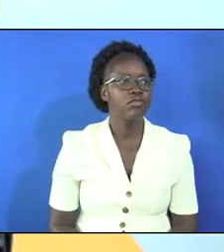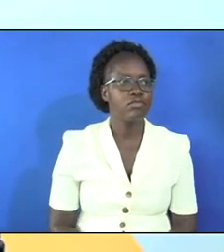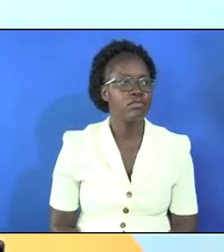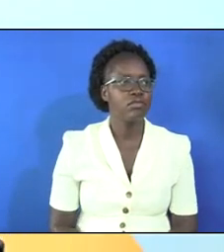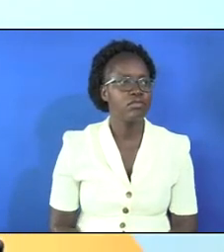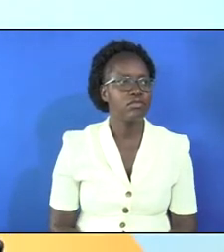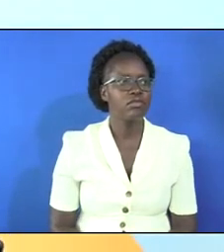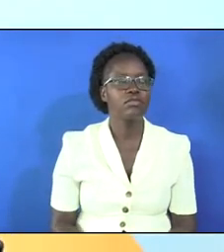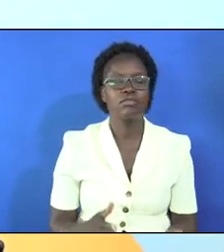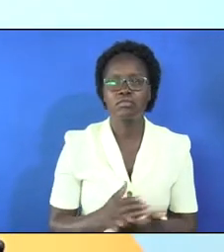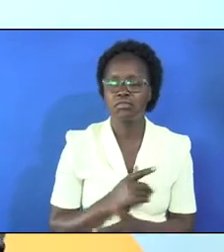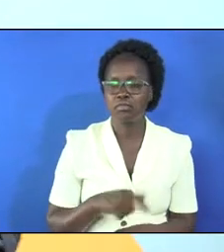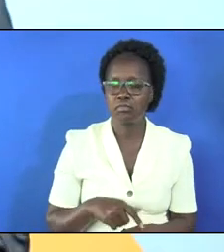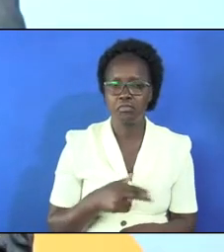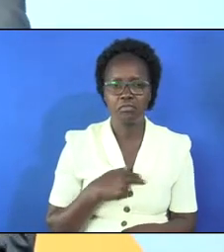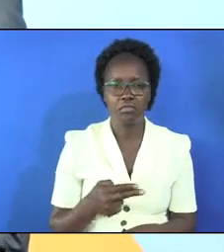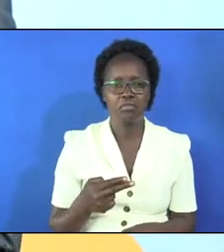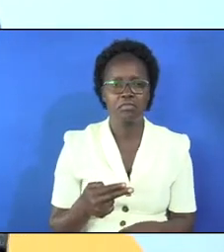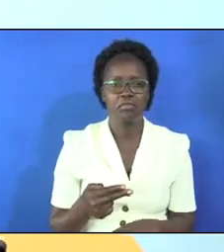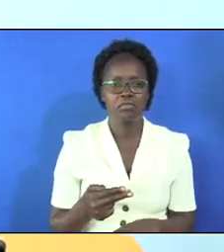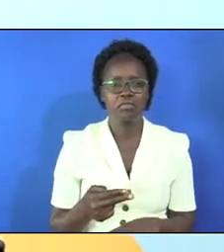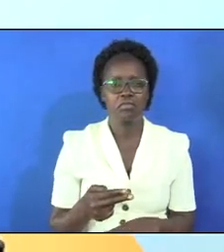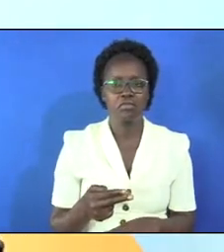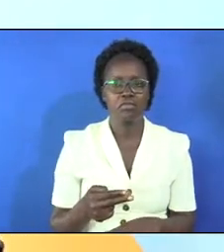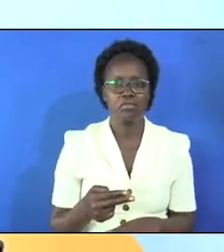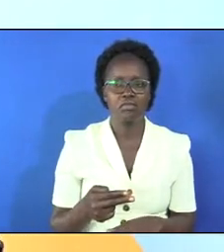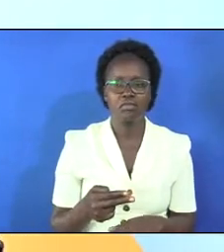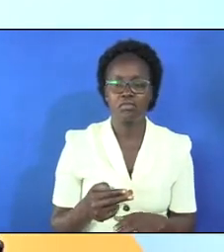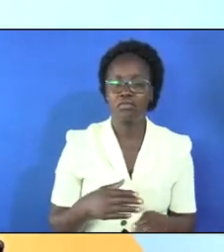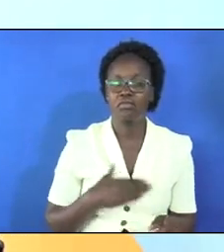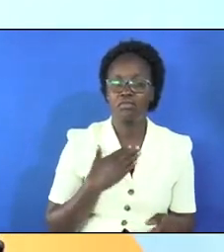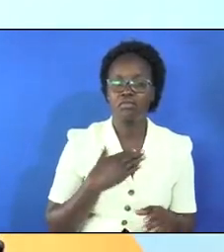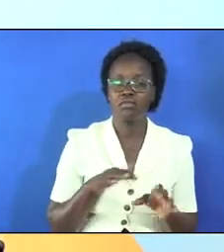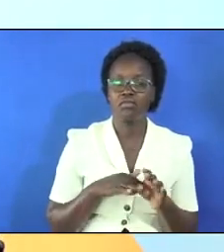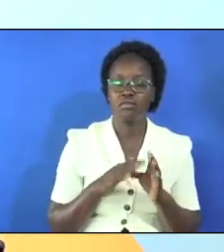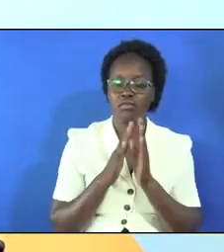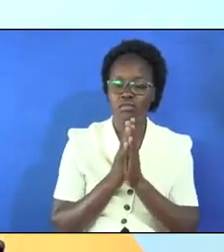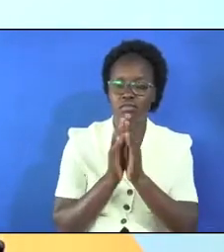i am sometimes touched when i go to visit members and pray with them